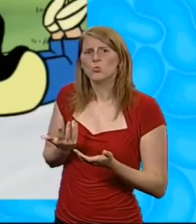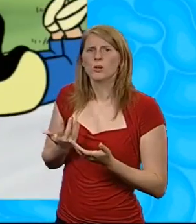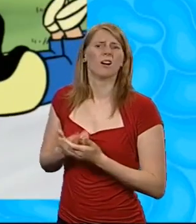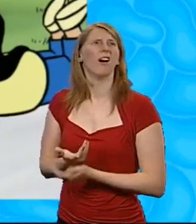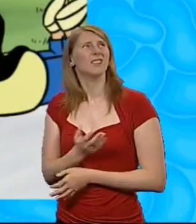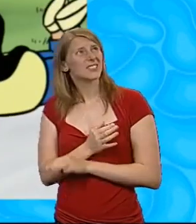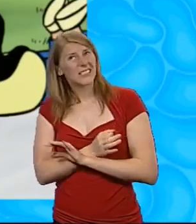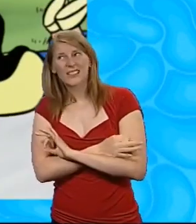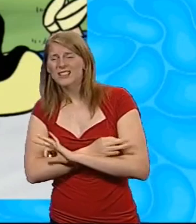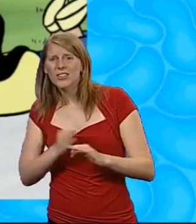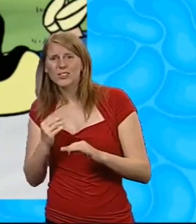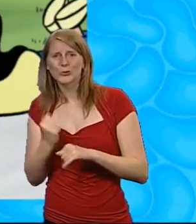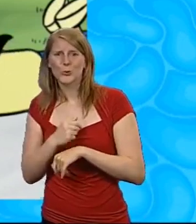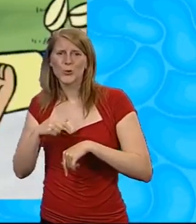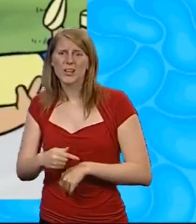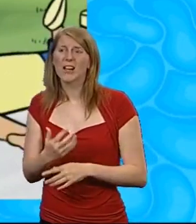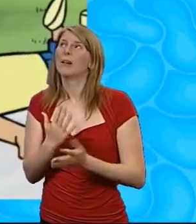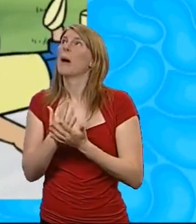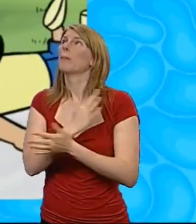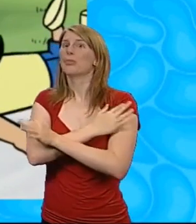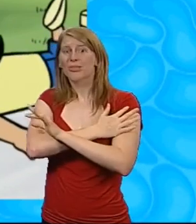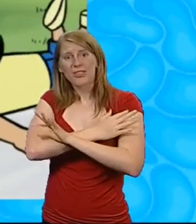nothing to do here. Absolutely nothing.